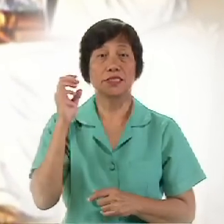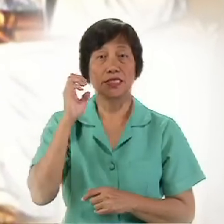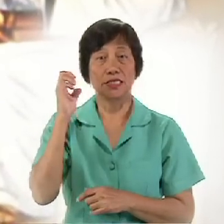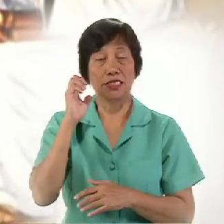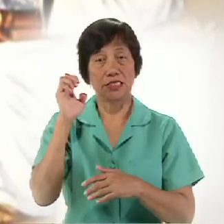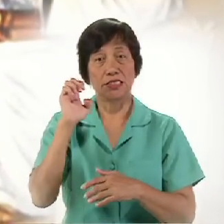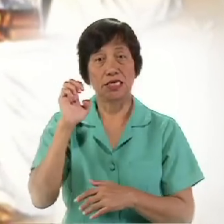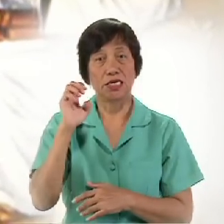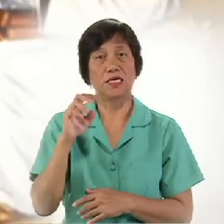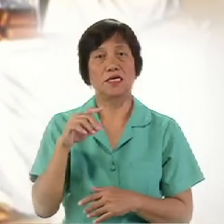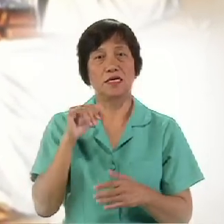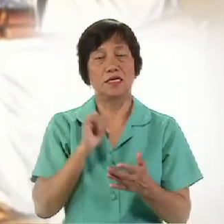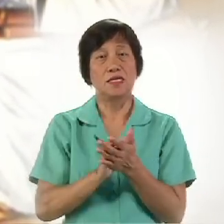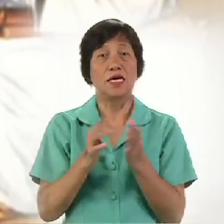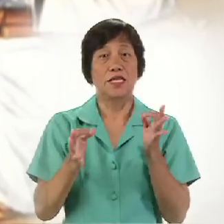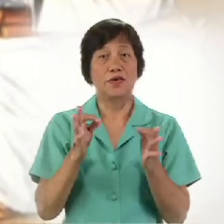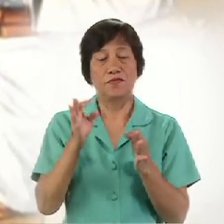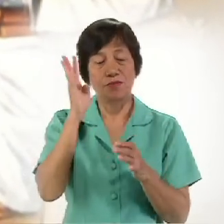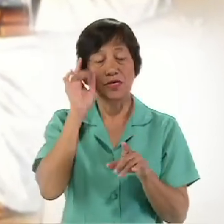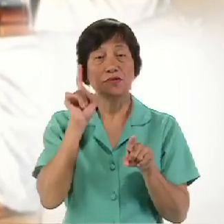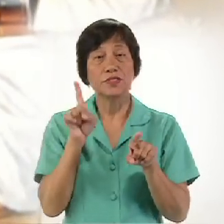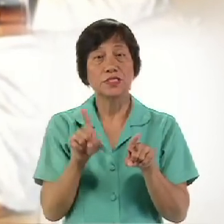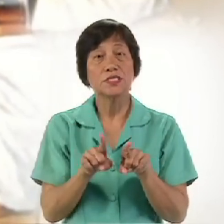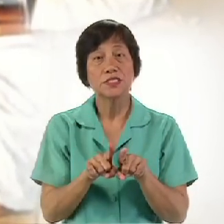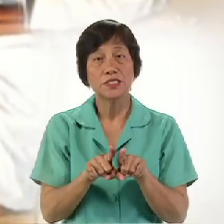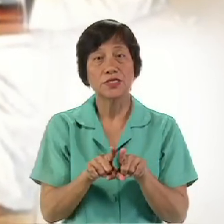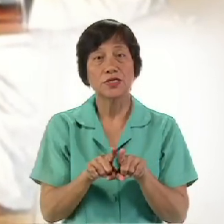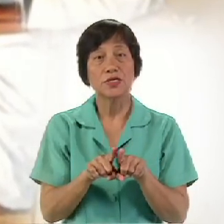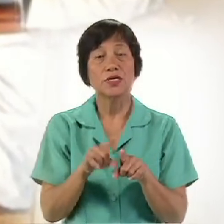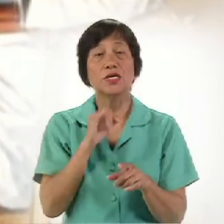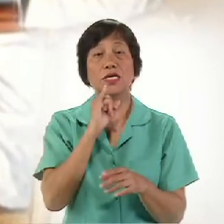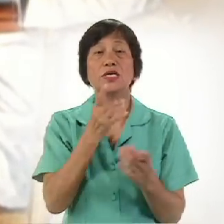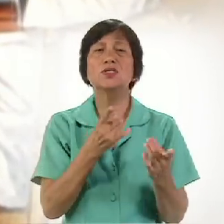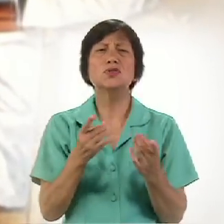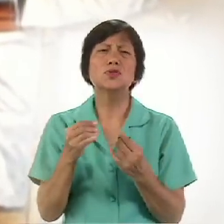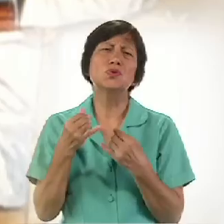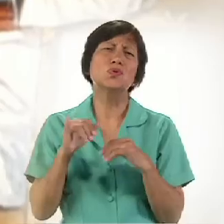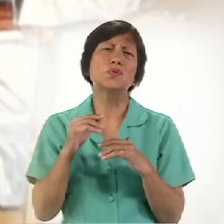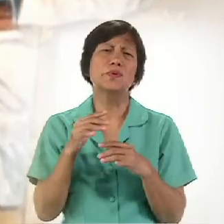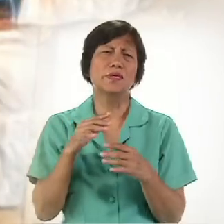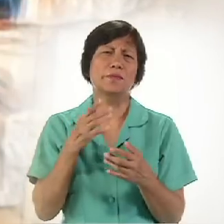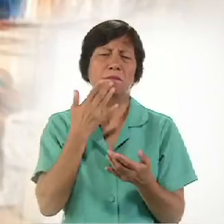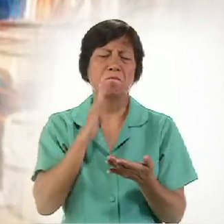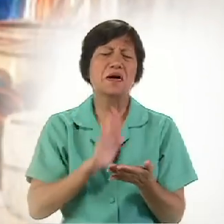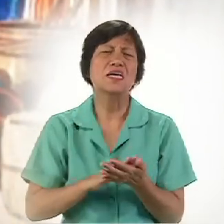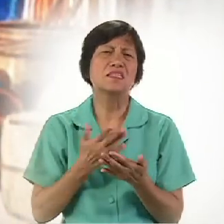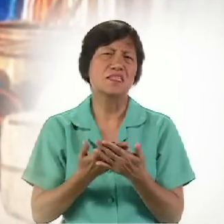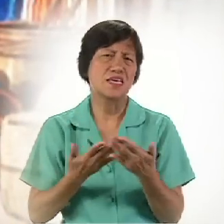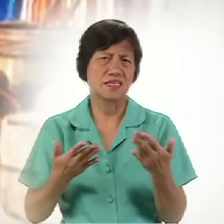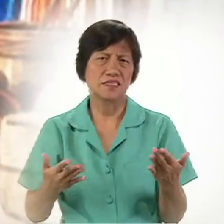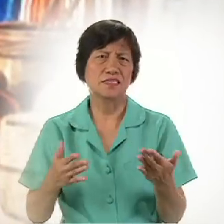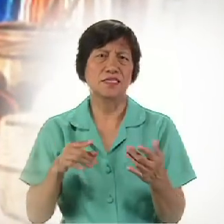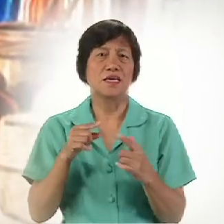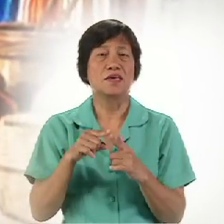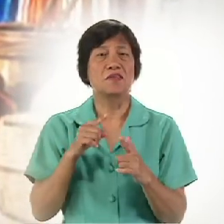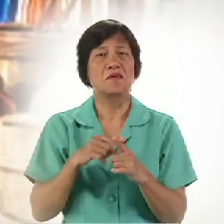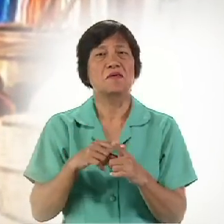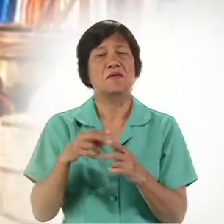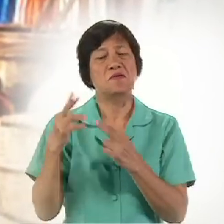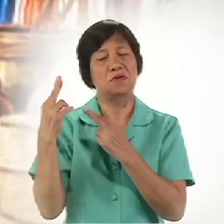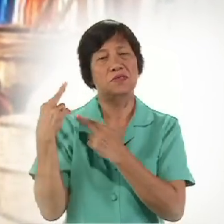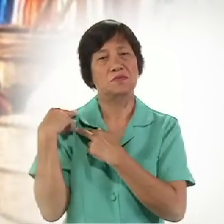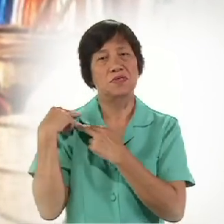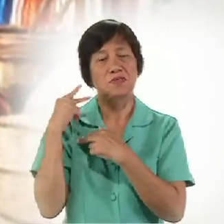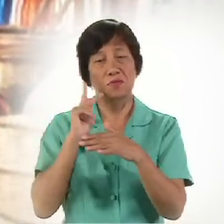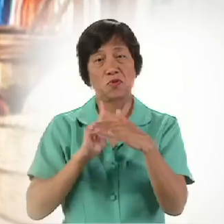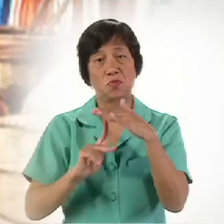That if a brother or sister Is doing wicked things Then a responsible